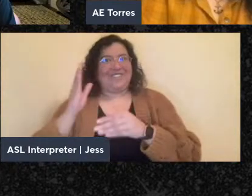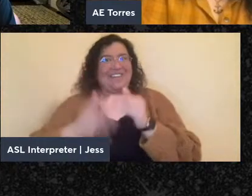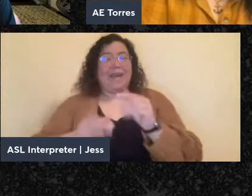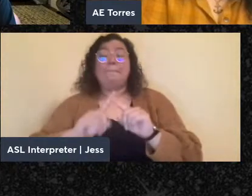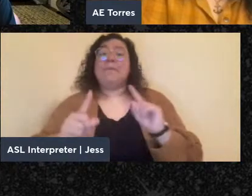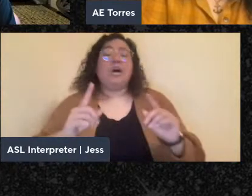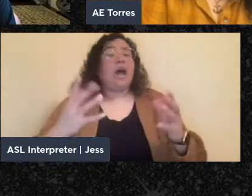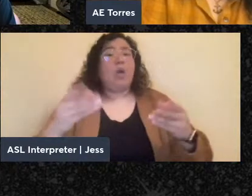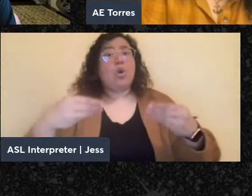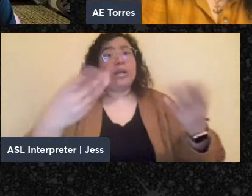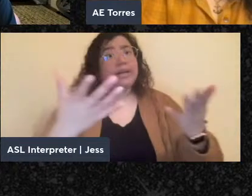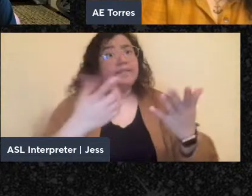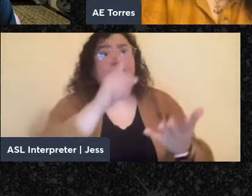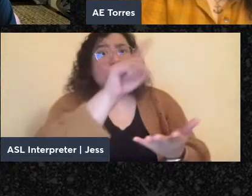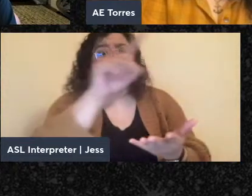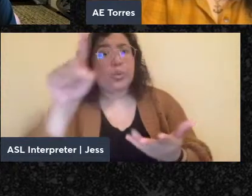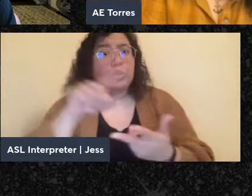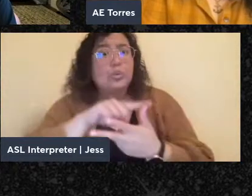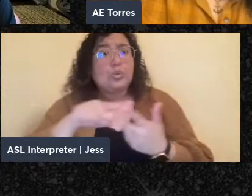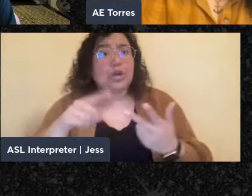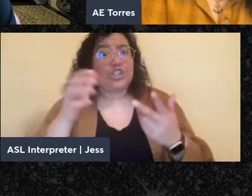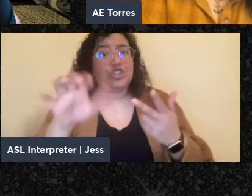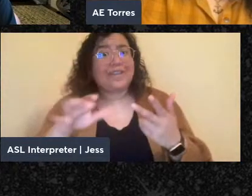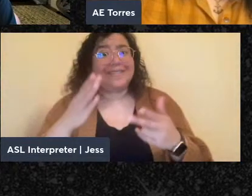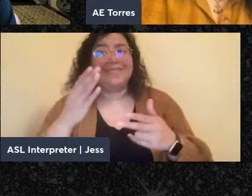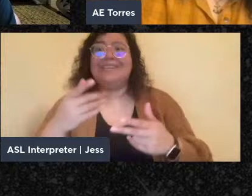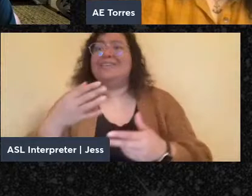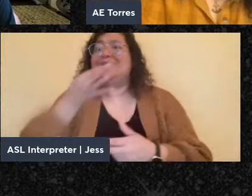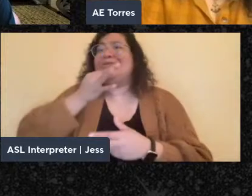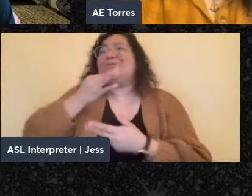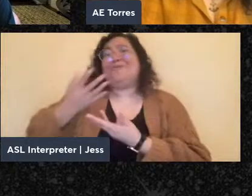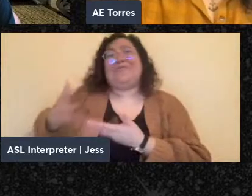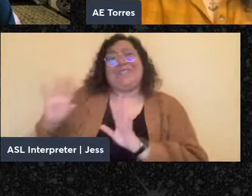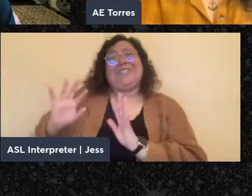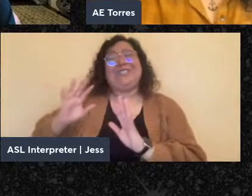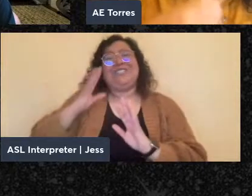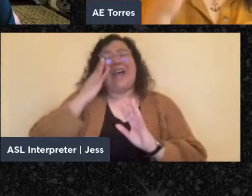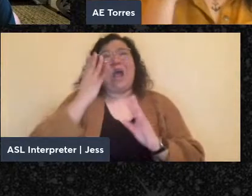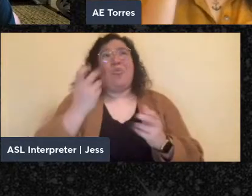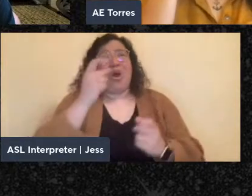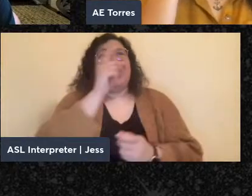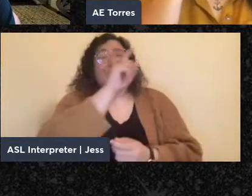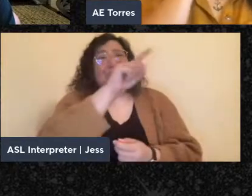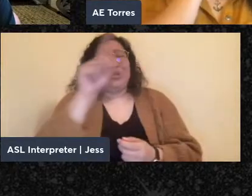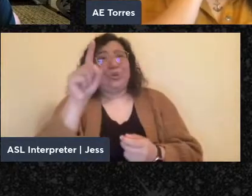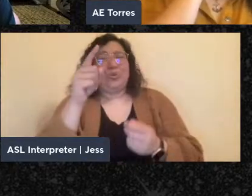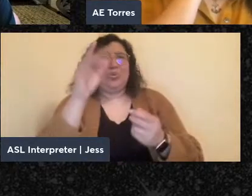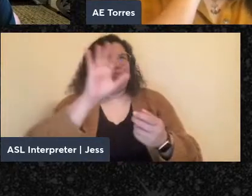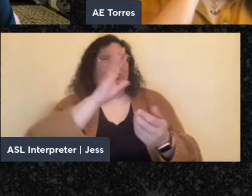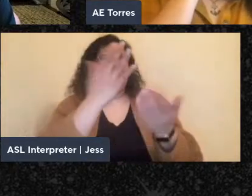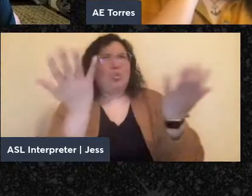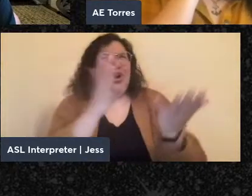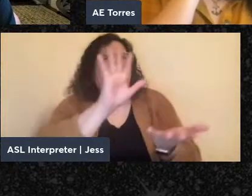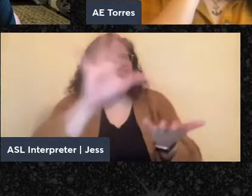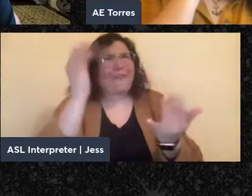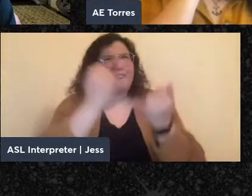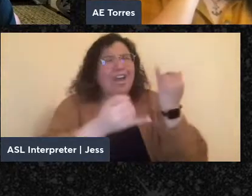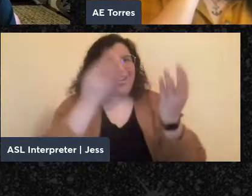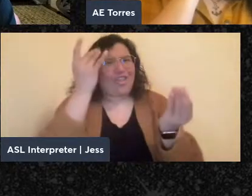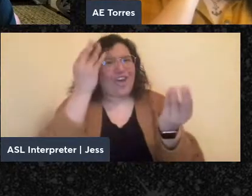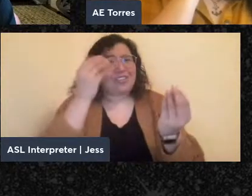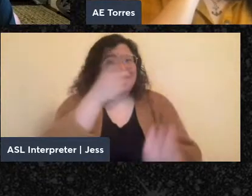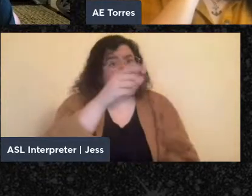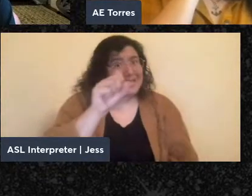all a chance here at the end. We're almost at time to final thoughts. So, Sam,